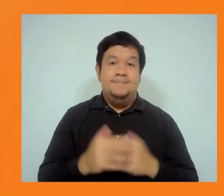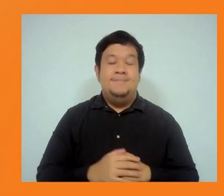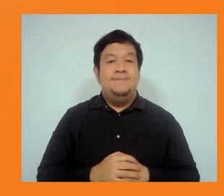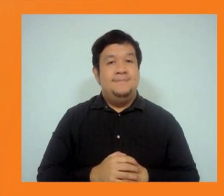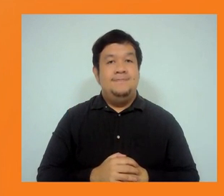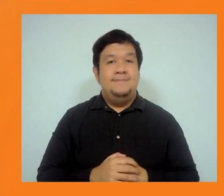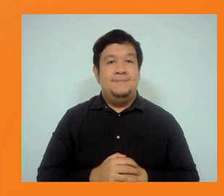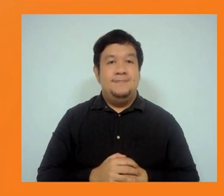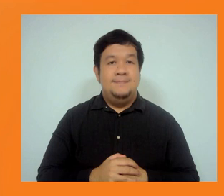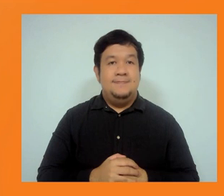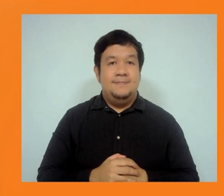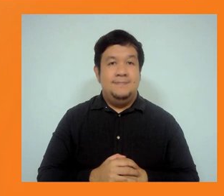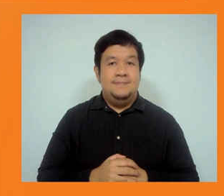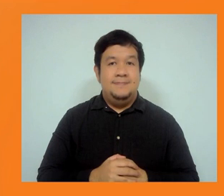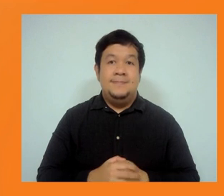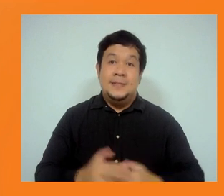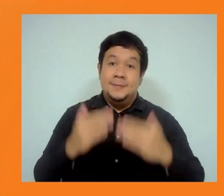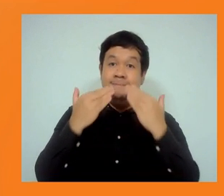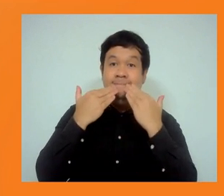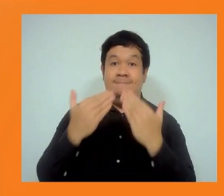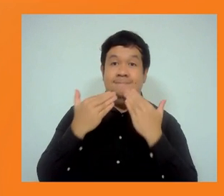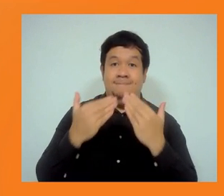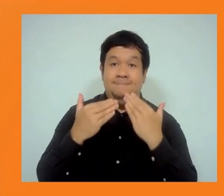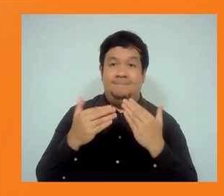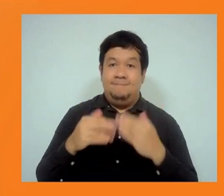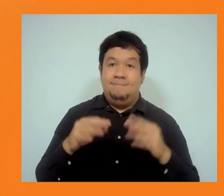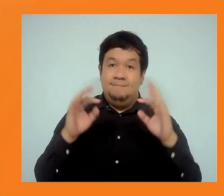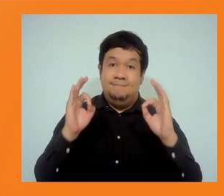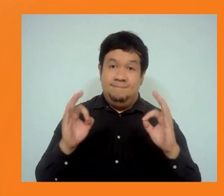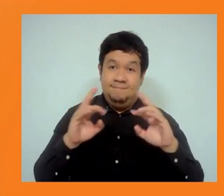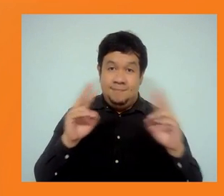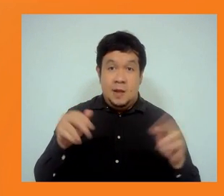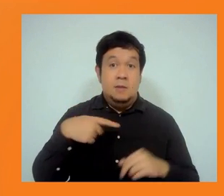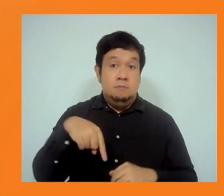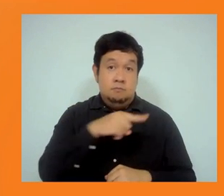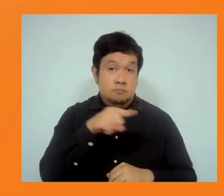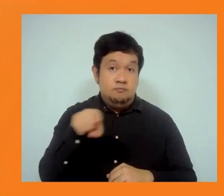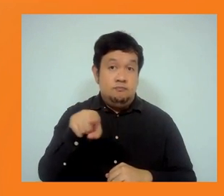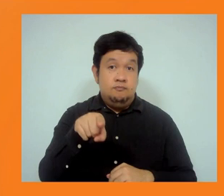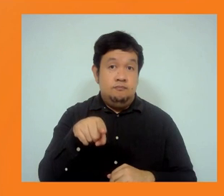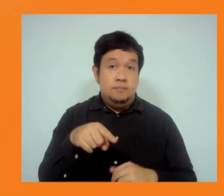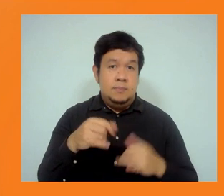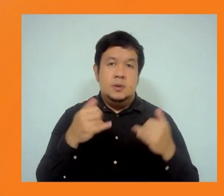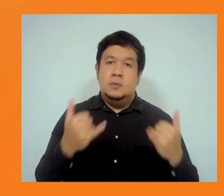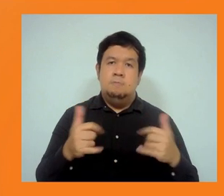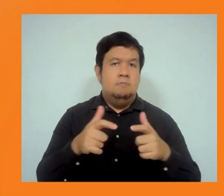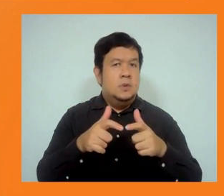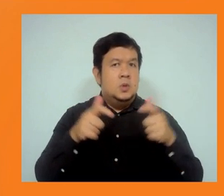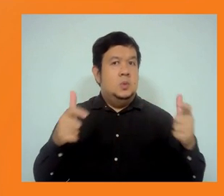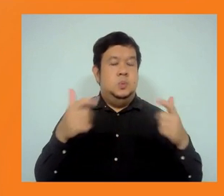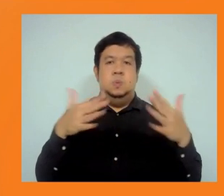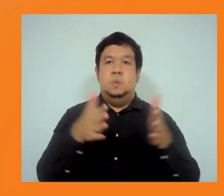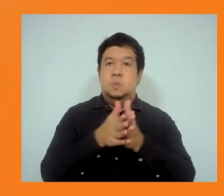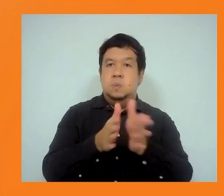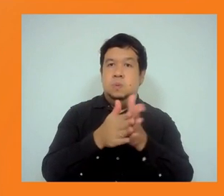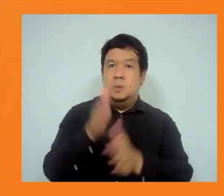Thank you, Dean Reneo. And it's just listening to a big oak tree. And we hope that the words are not